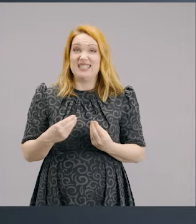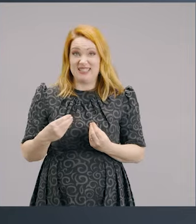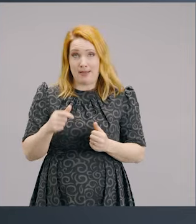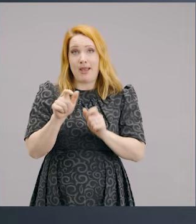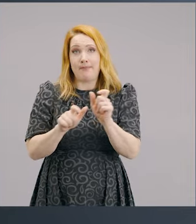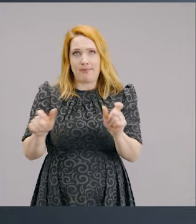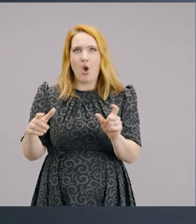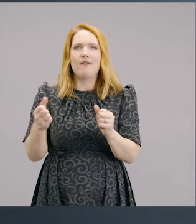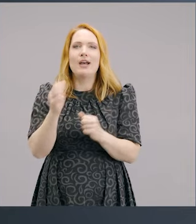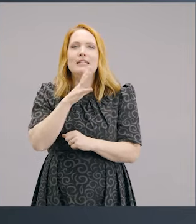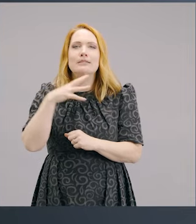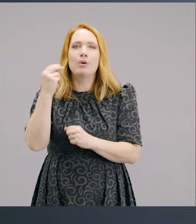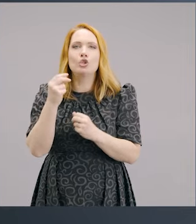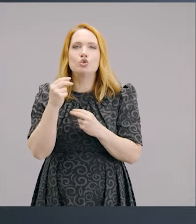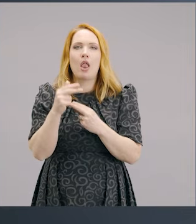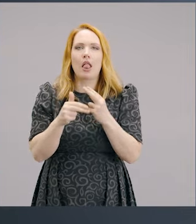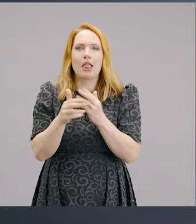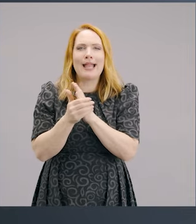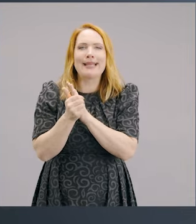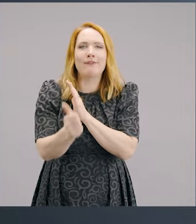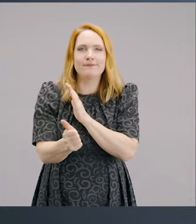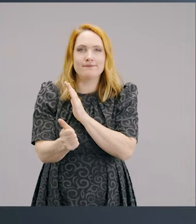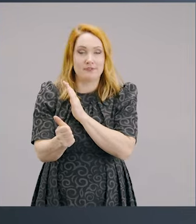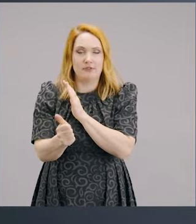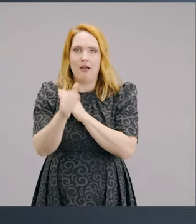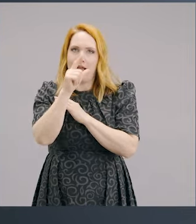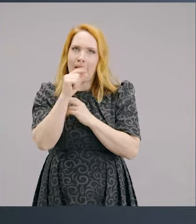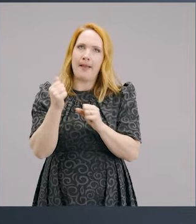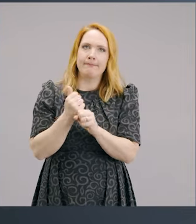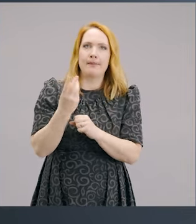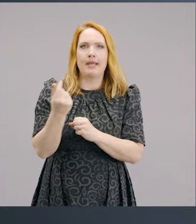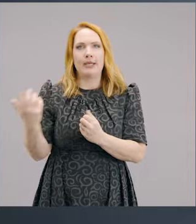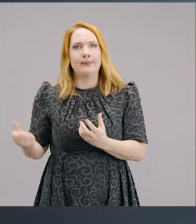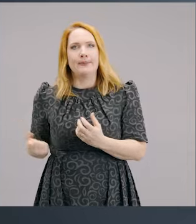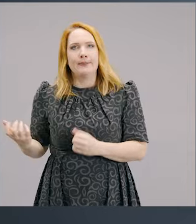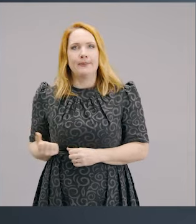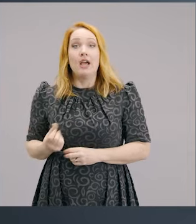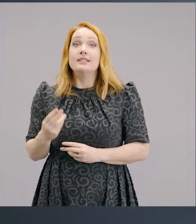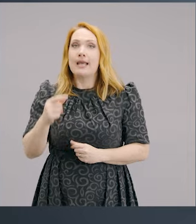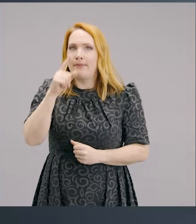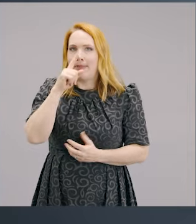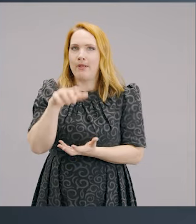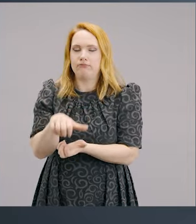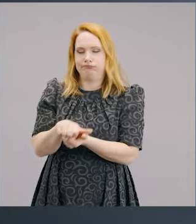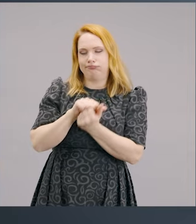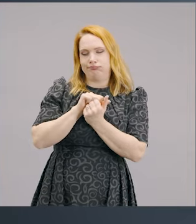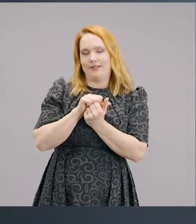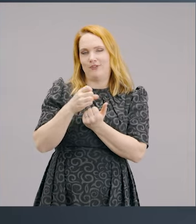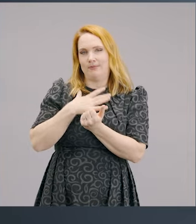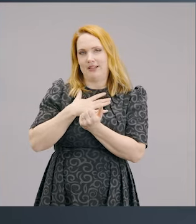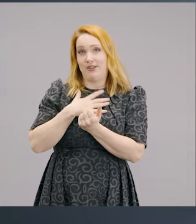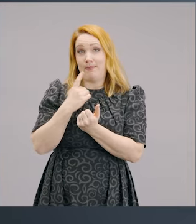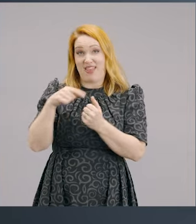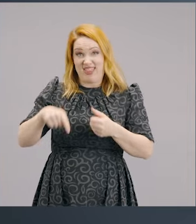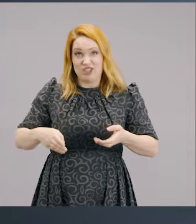You know, some people have a spiritual gift of making money, they've got a spiritual gift and some of them use it for themselves